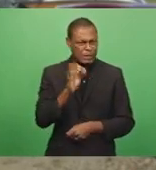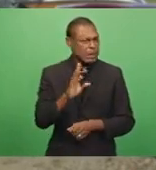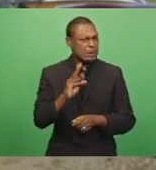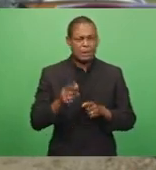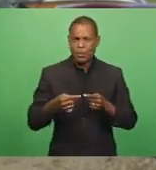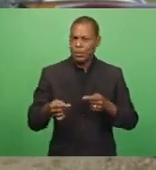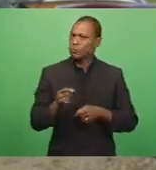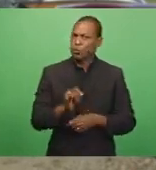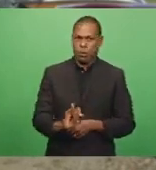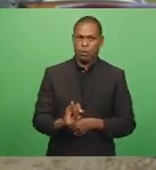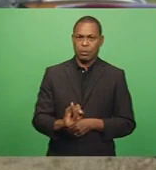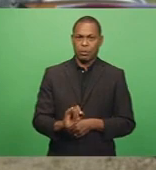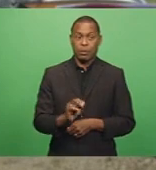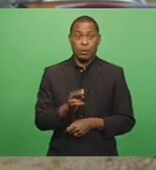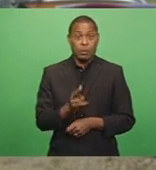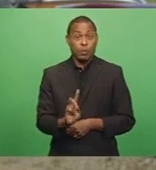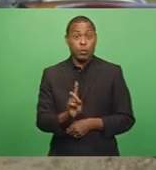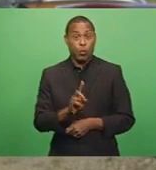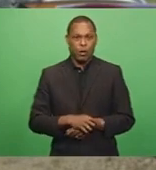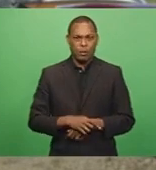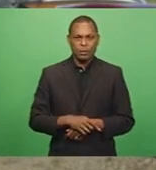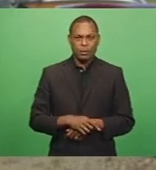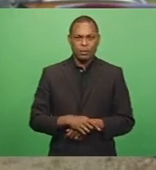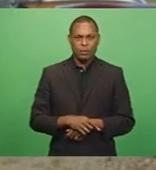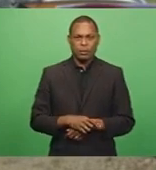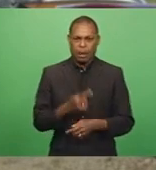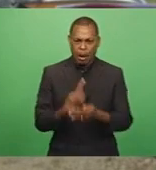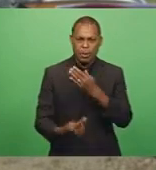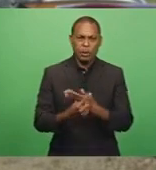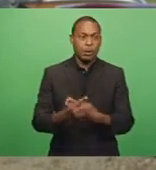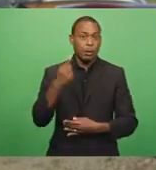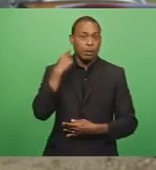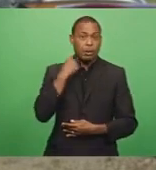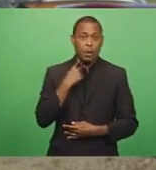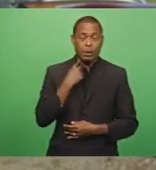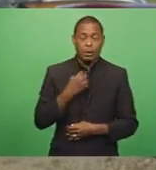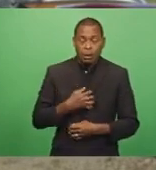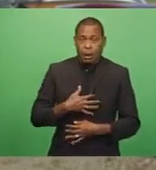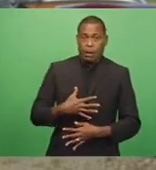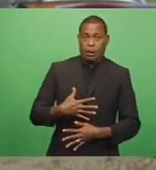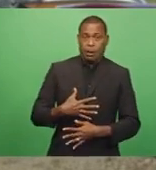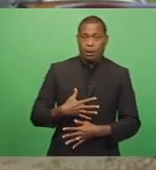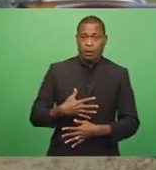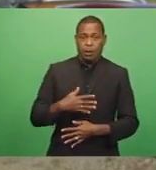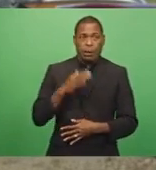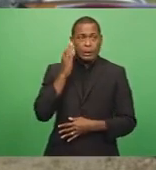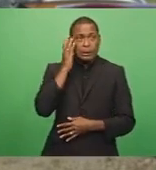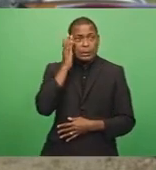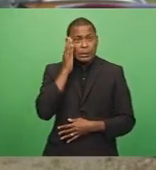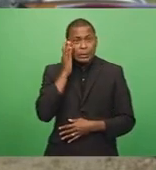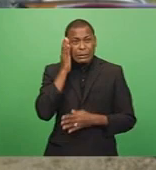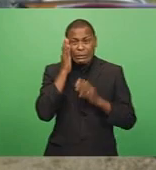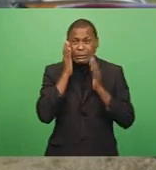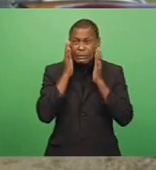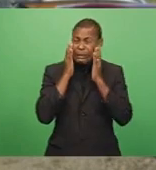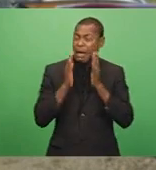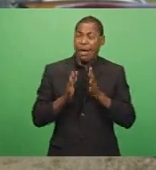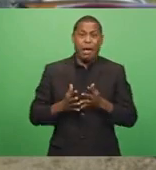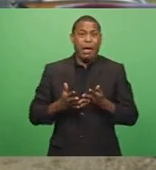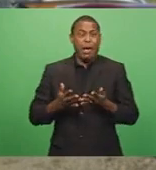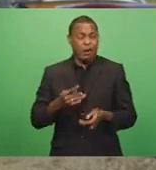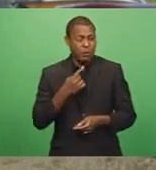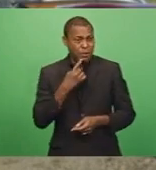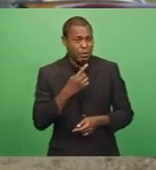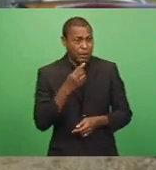And then suddenly he said that he got murdered. Oh, I was just thinking of that. How would I able to tell my mom